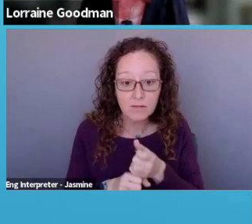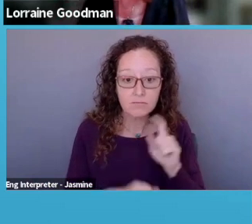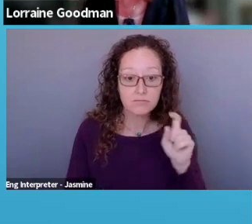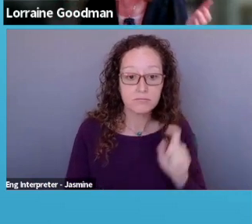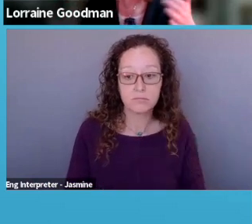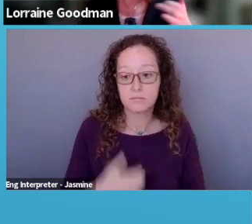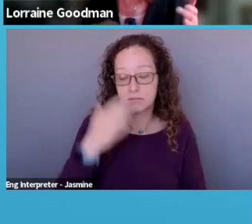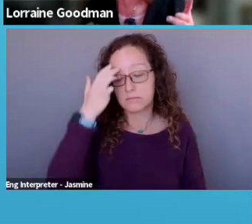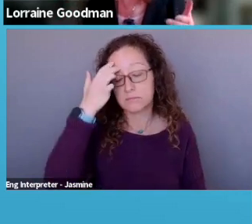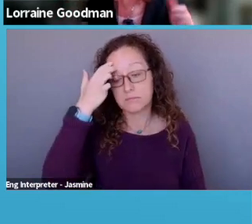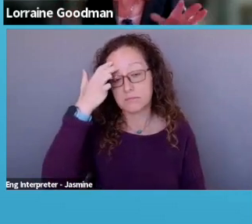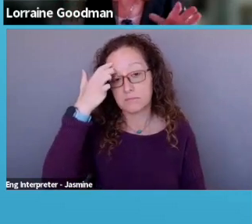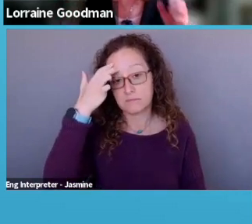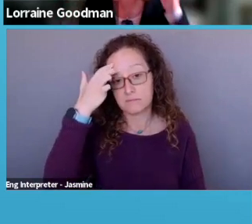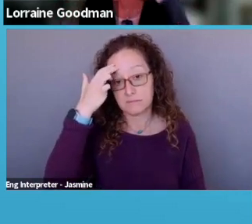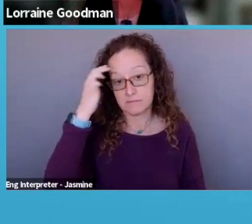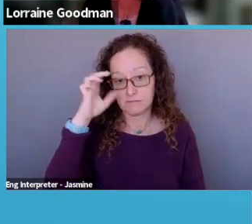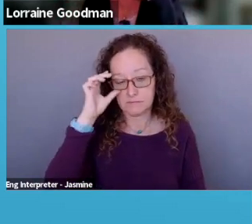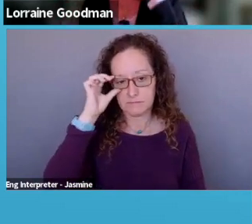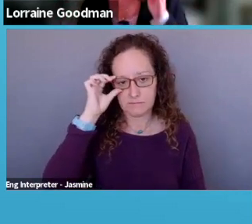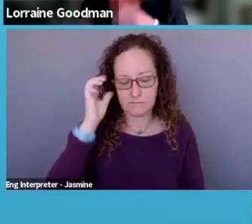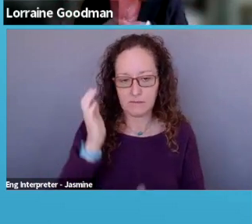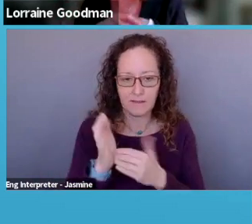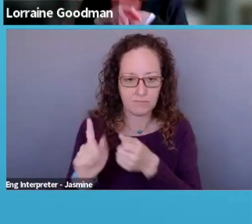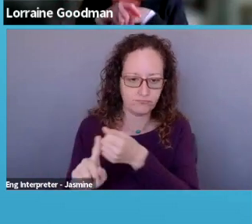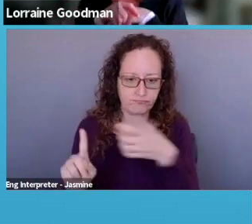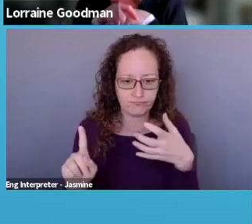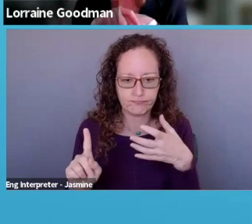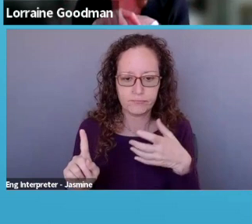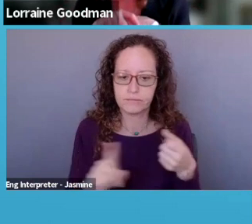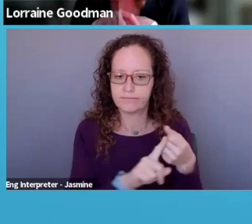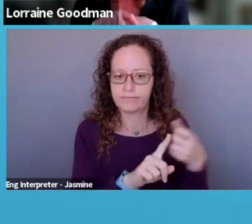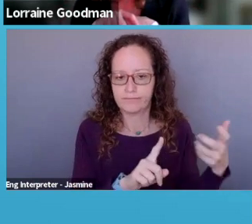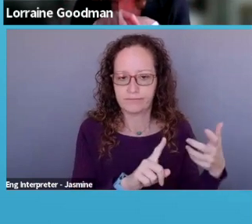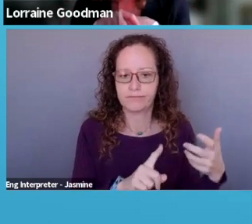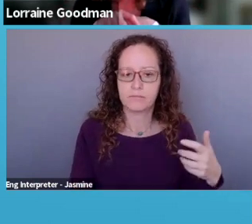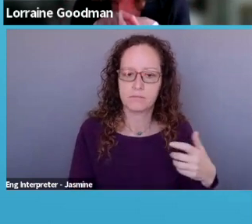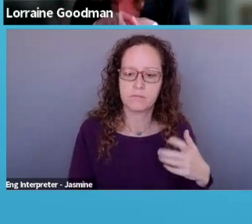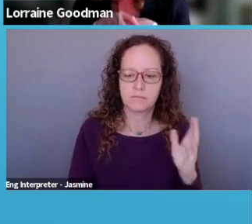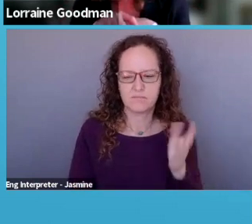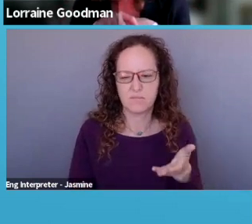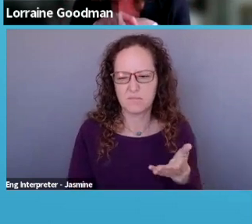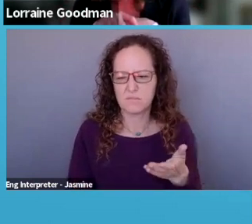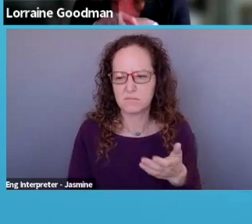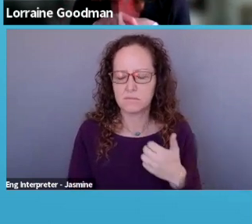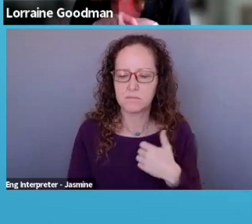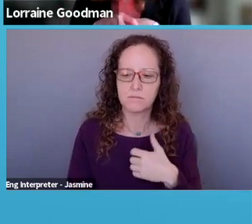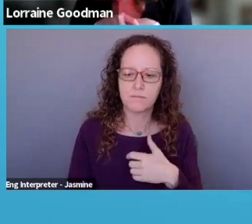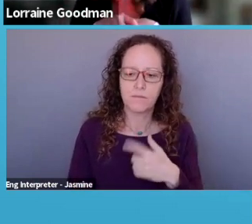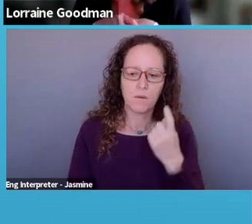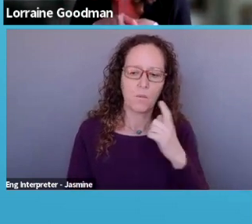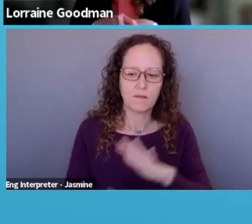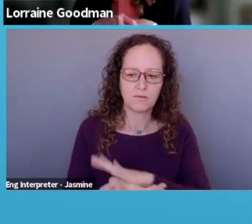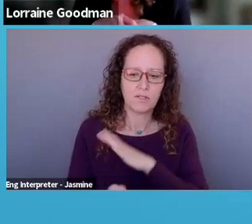And then those should be broken down. Again, I, I go into these in a little more detail. Um, you might want to have a one sheet